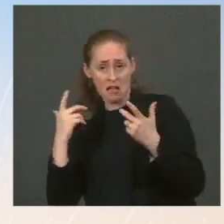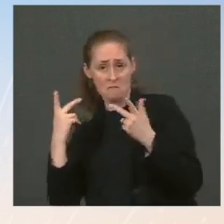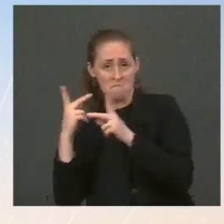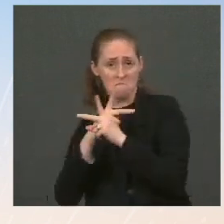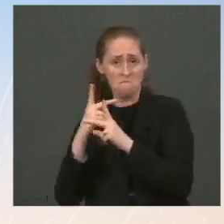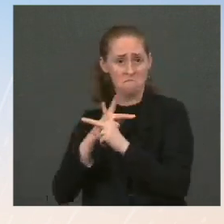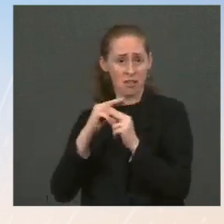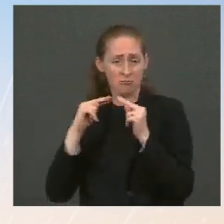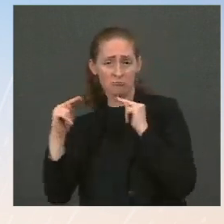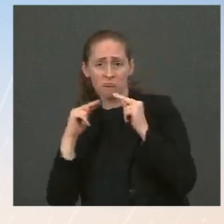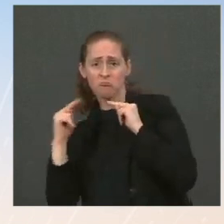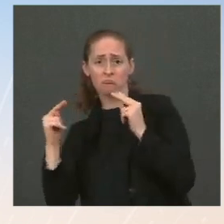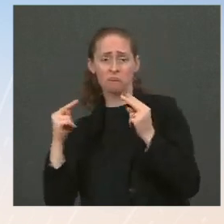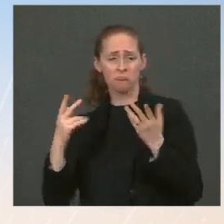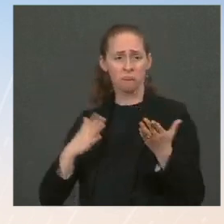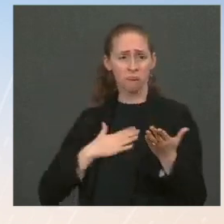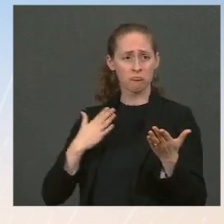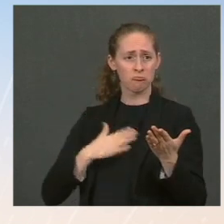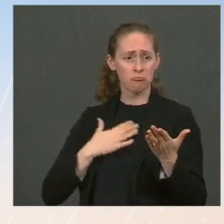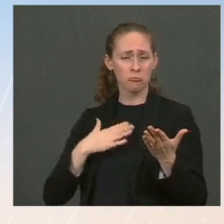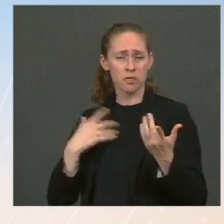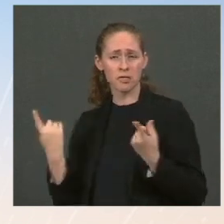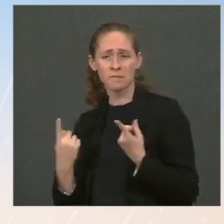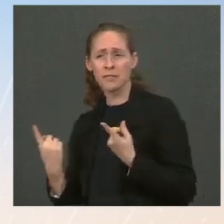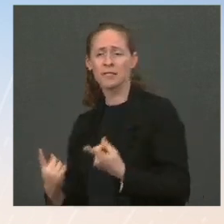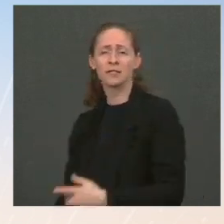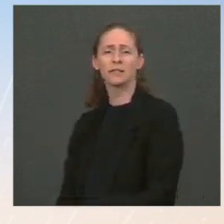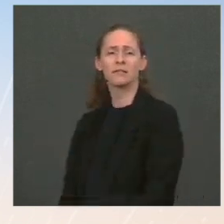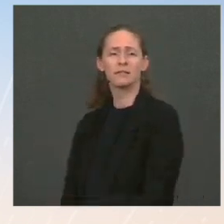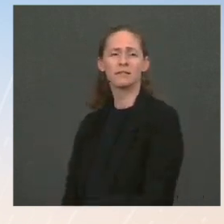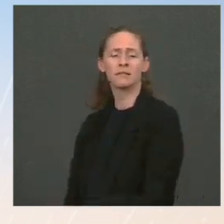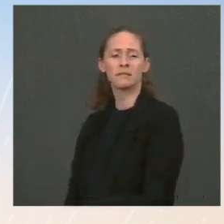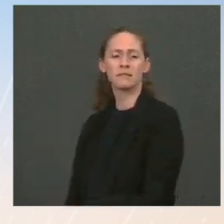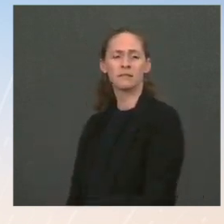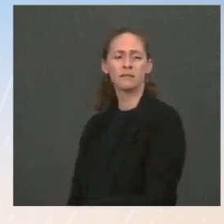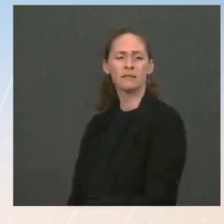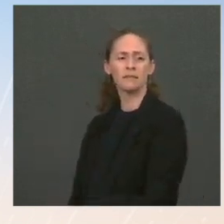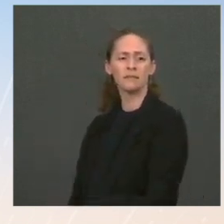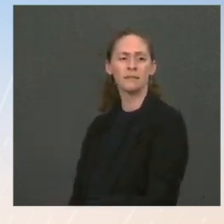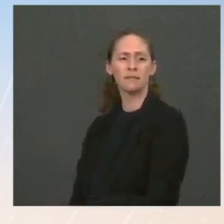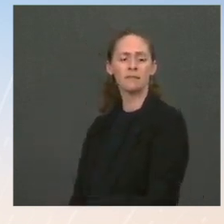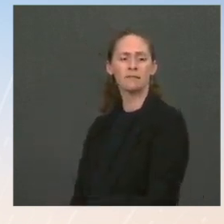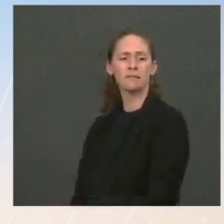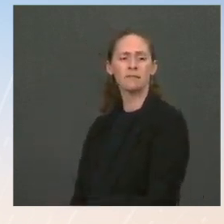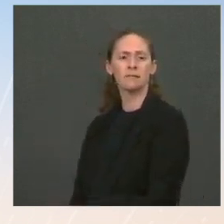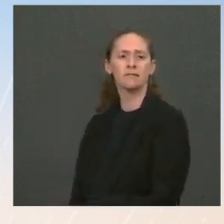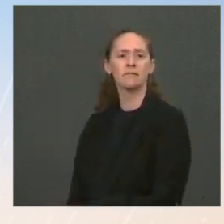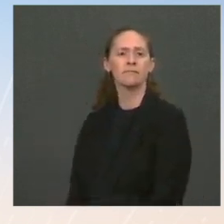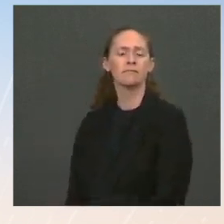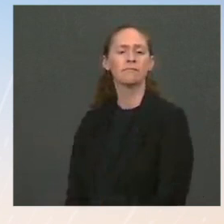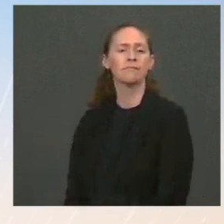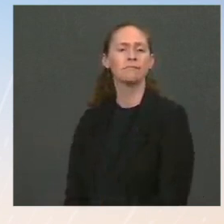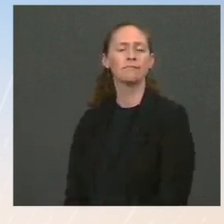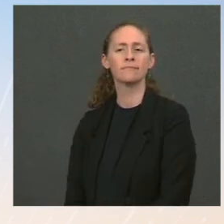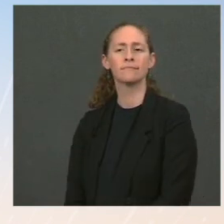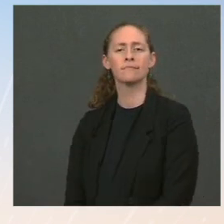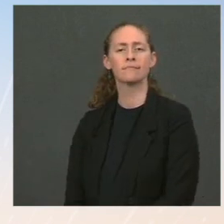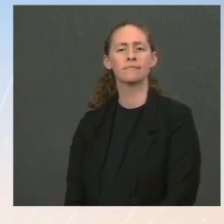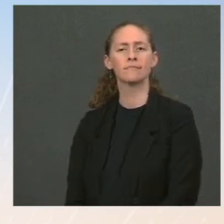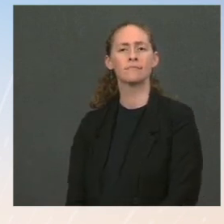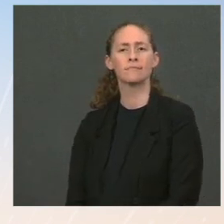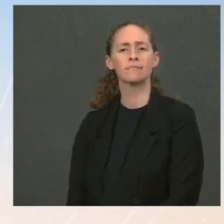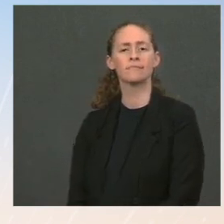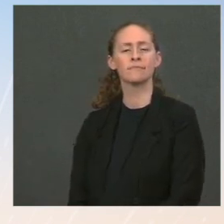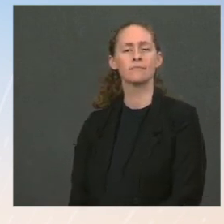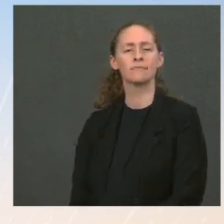like that that you all are coming down on? Well, I would say that because